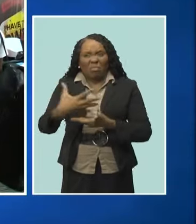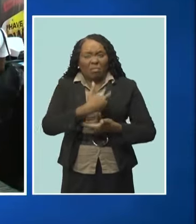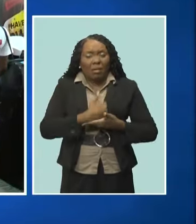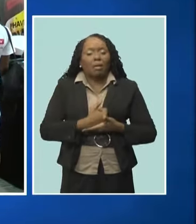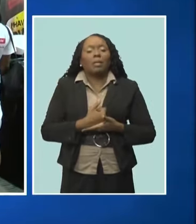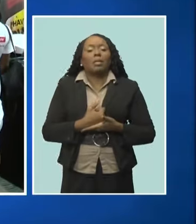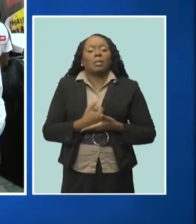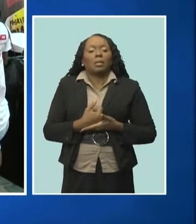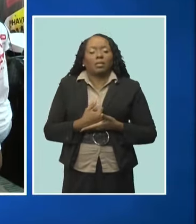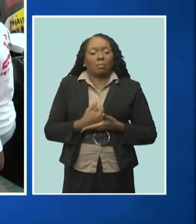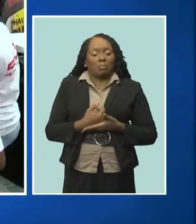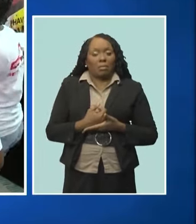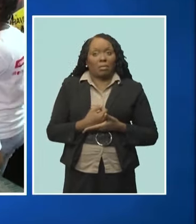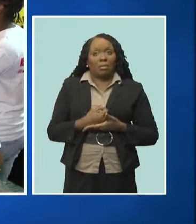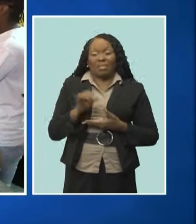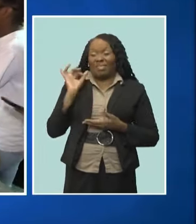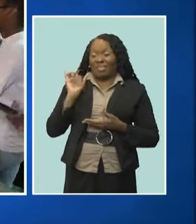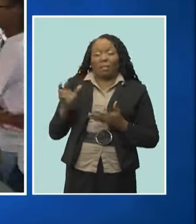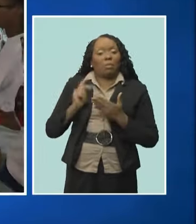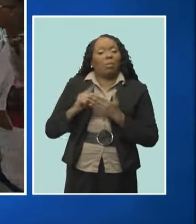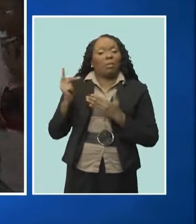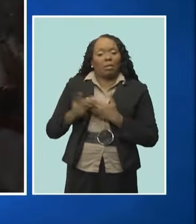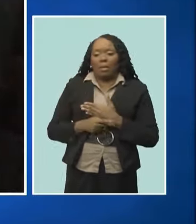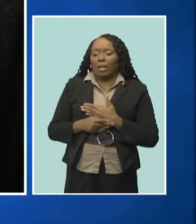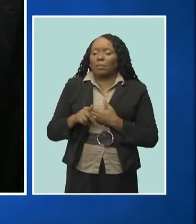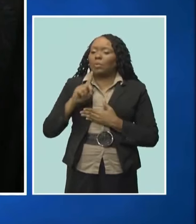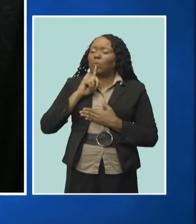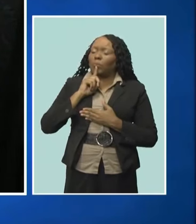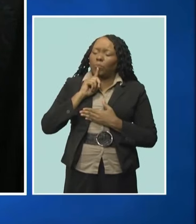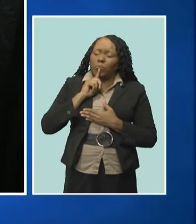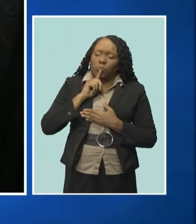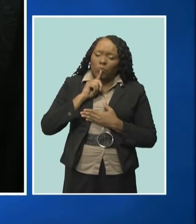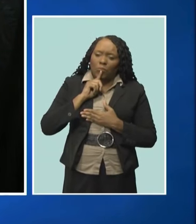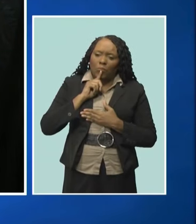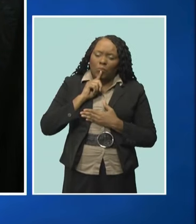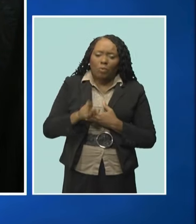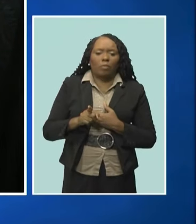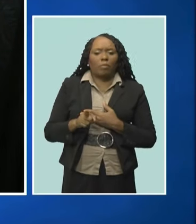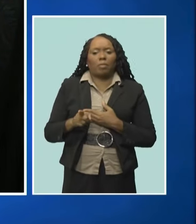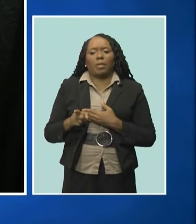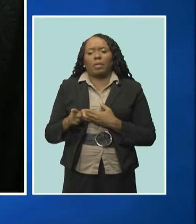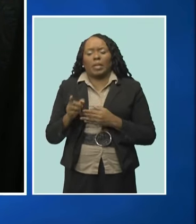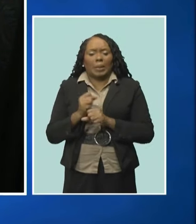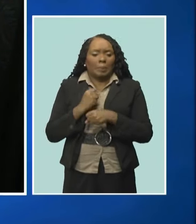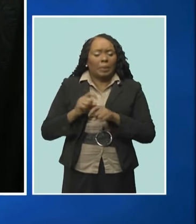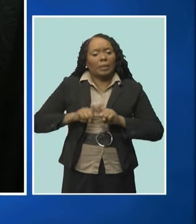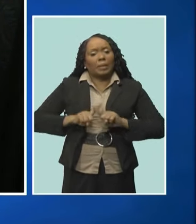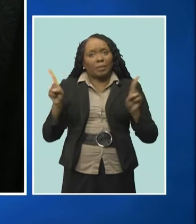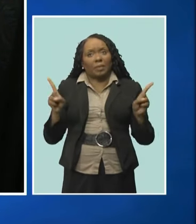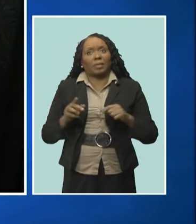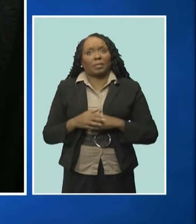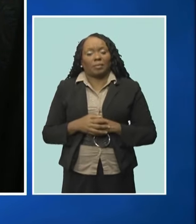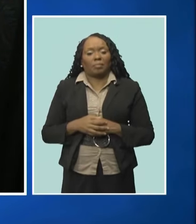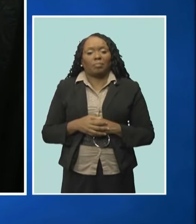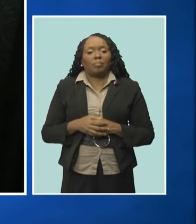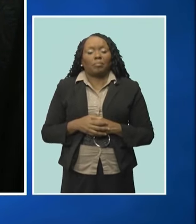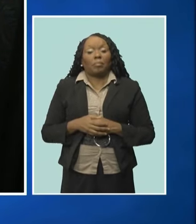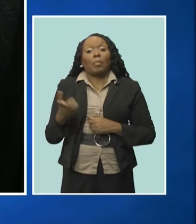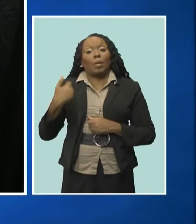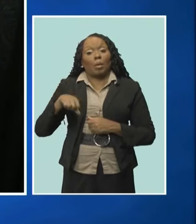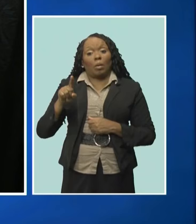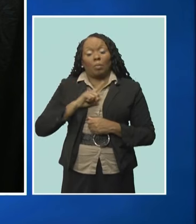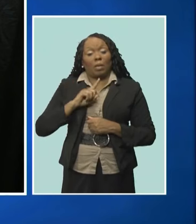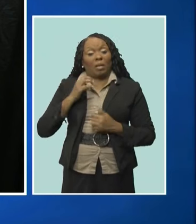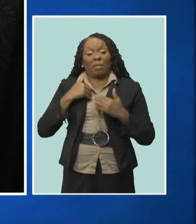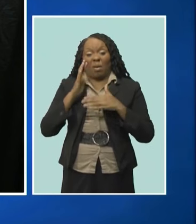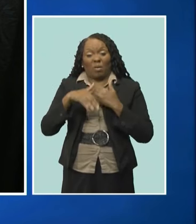made a difference. For many years we'll collect data with 100% of our students measuring baseline and end line results. So